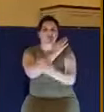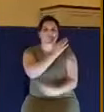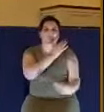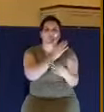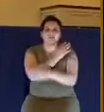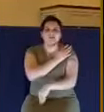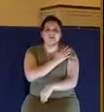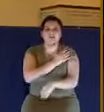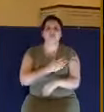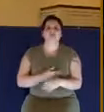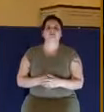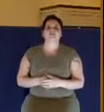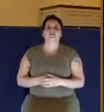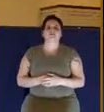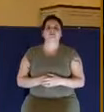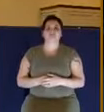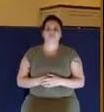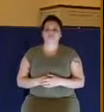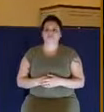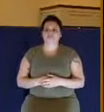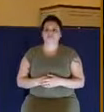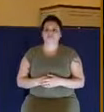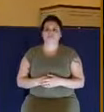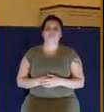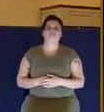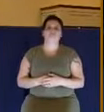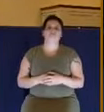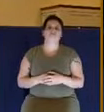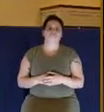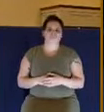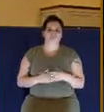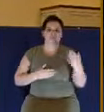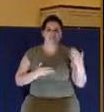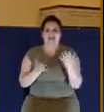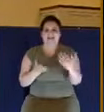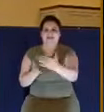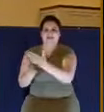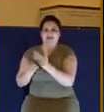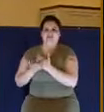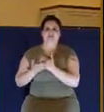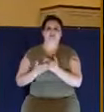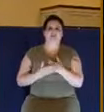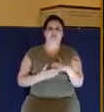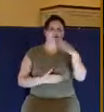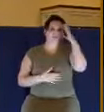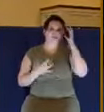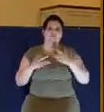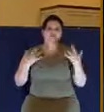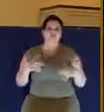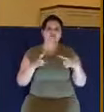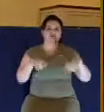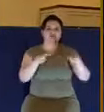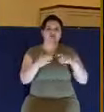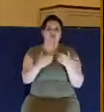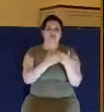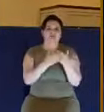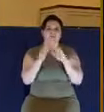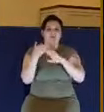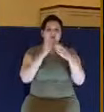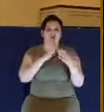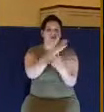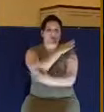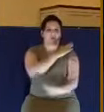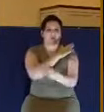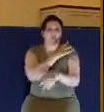the gleanings of the harvest in the field for the poor. In Deuteronomy 15, 7, he said, there be among you a poor man